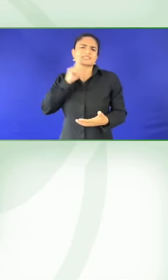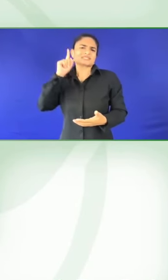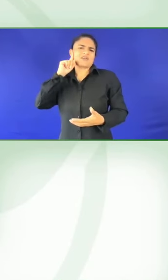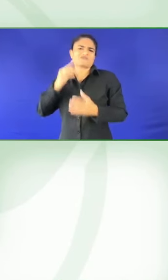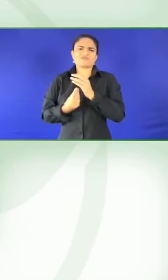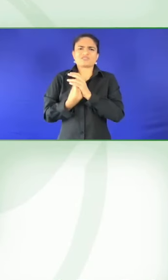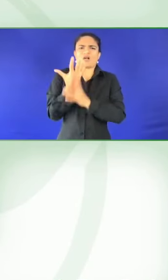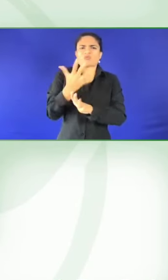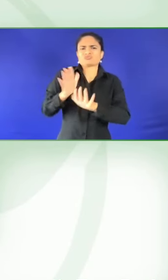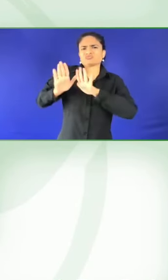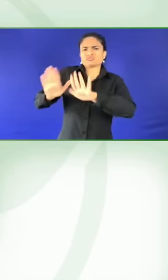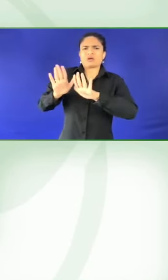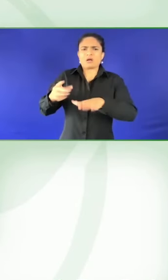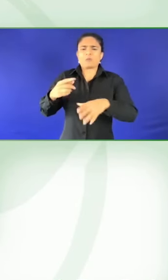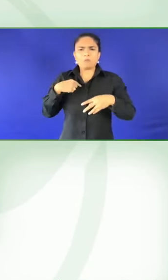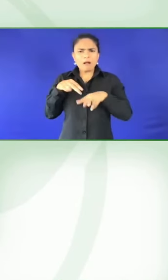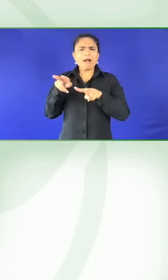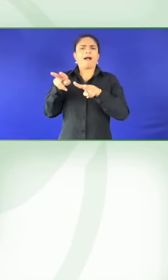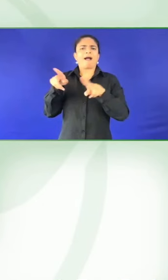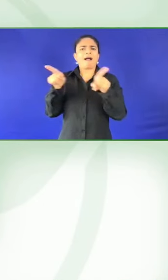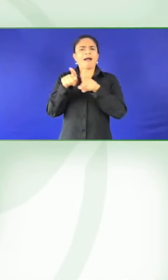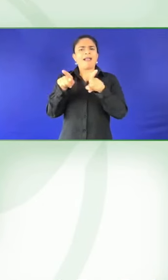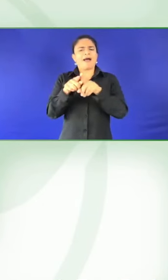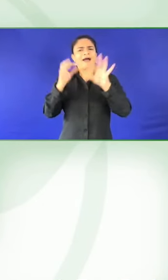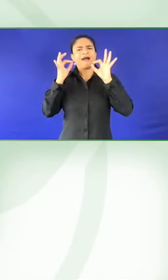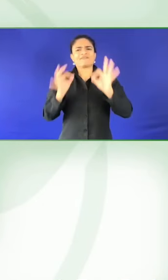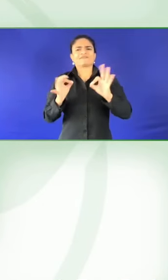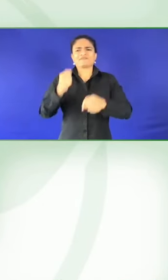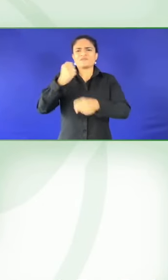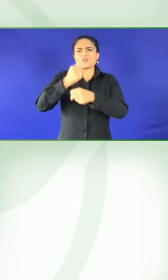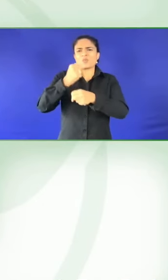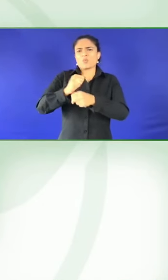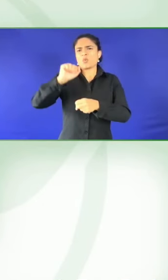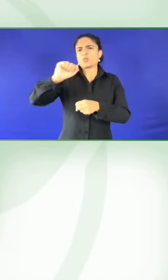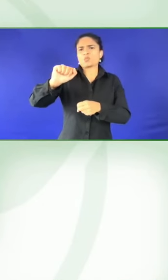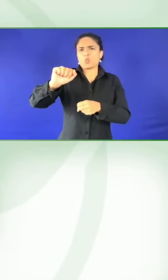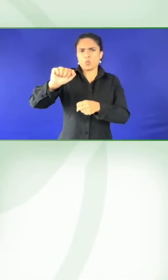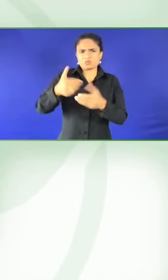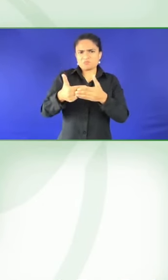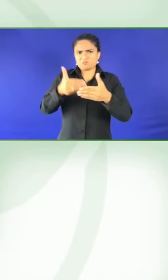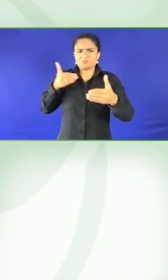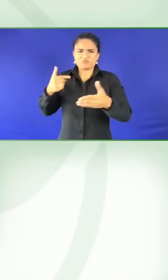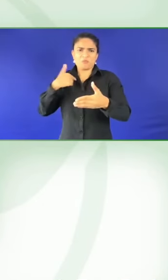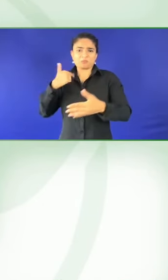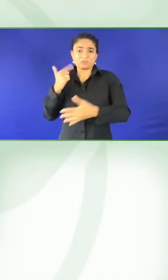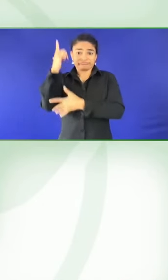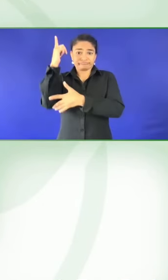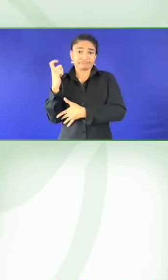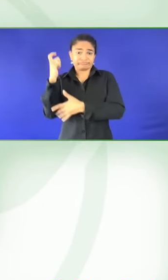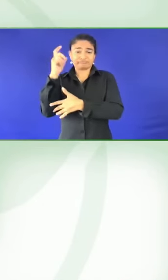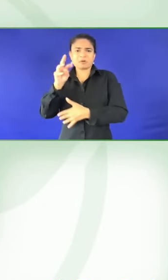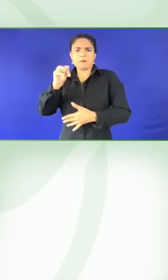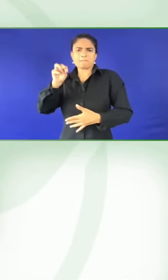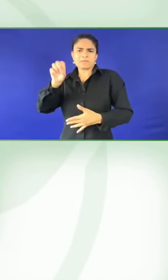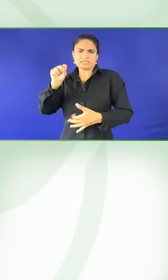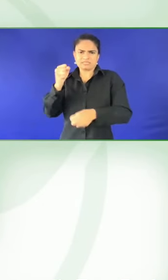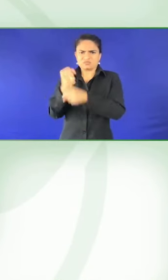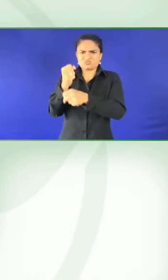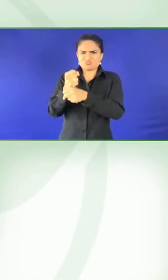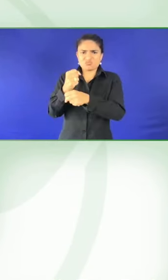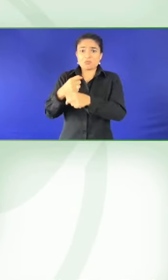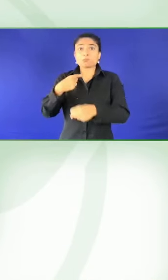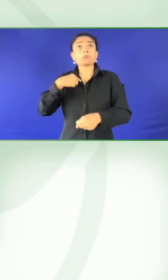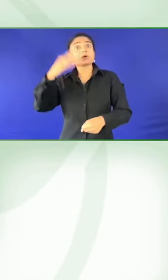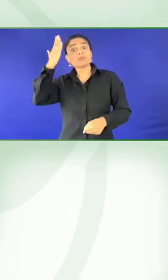too focused on designing functional experiences for people with disabilities. What role do organizations such as